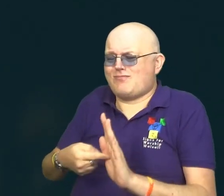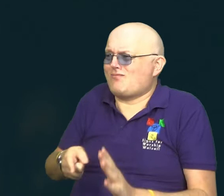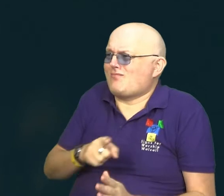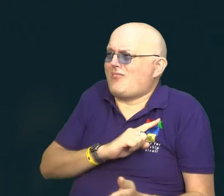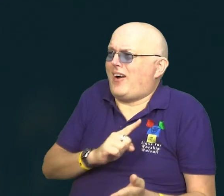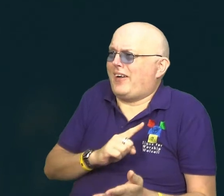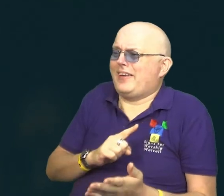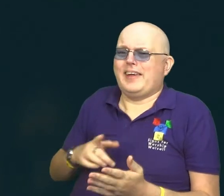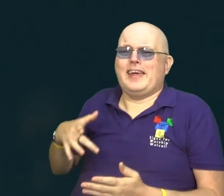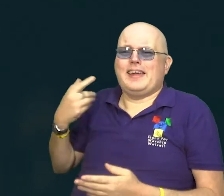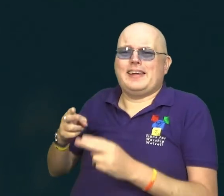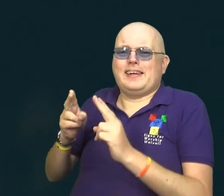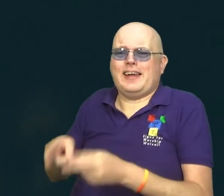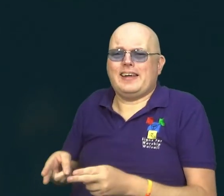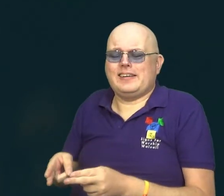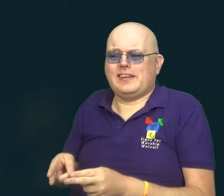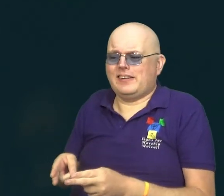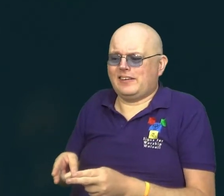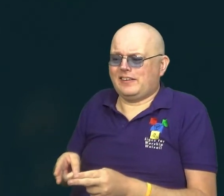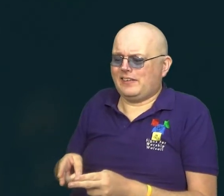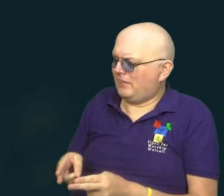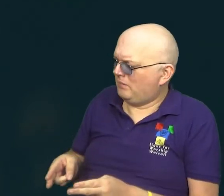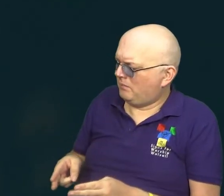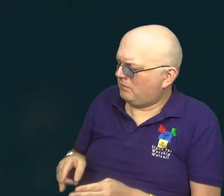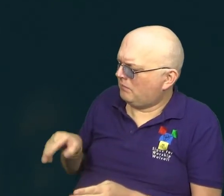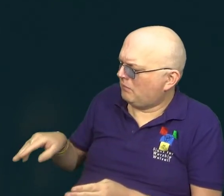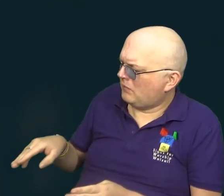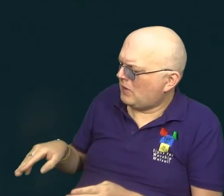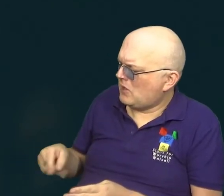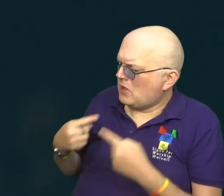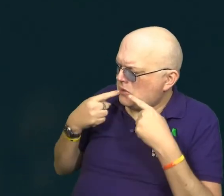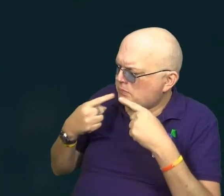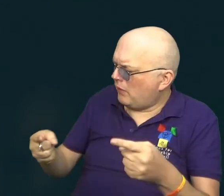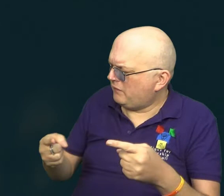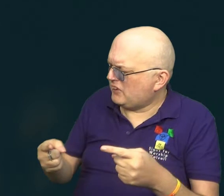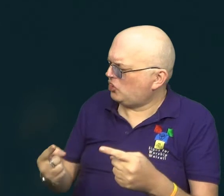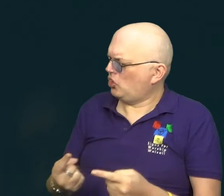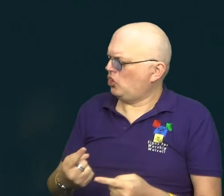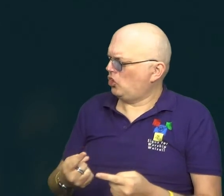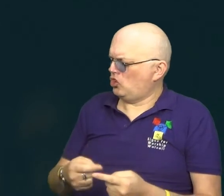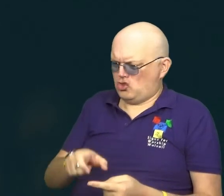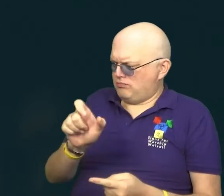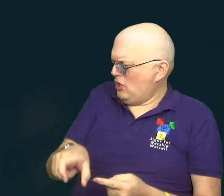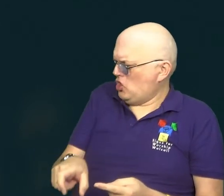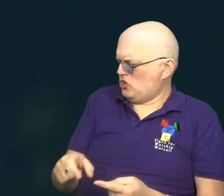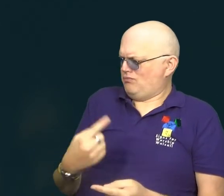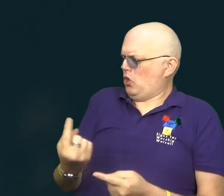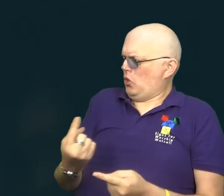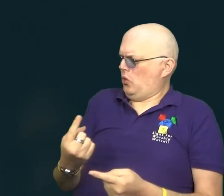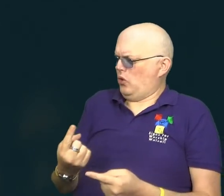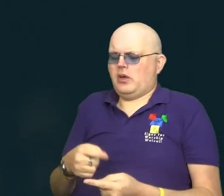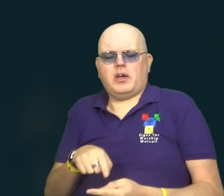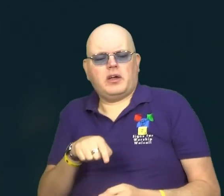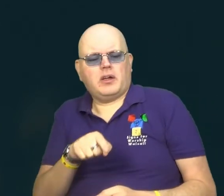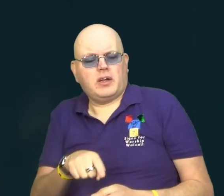taken from the earth. The eunuch asked Philip, Tell me please, who is the prophet talking about, himself or